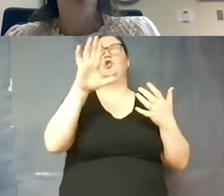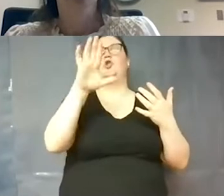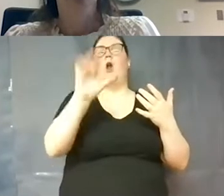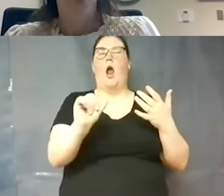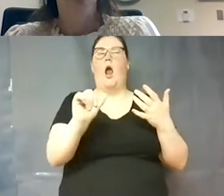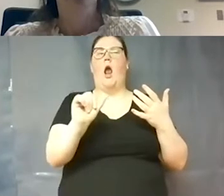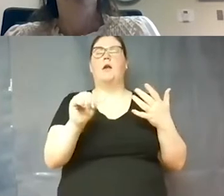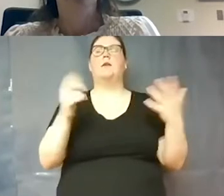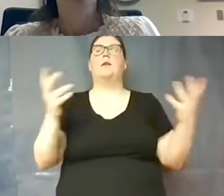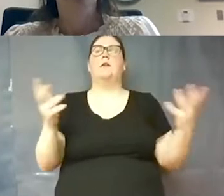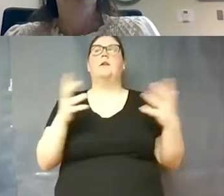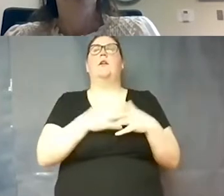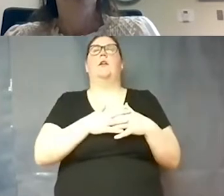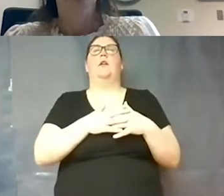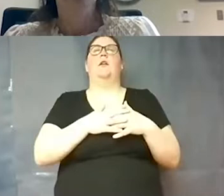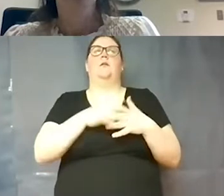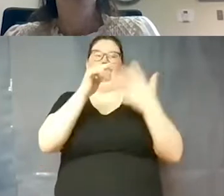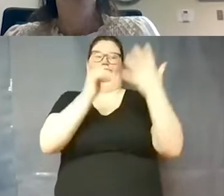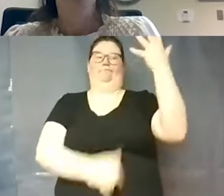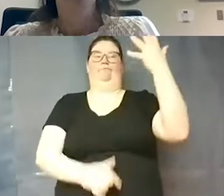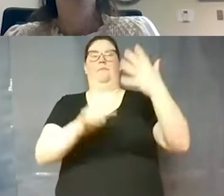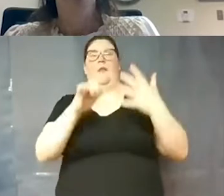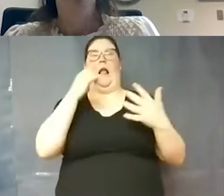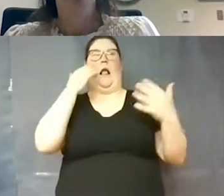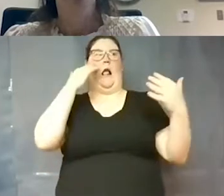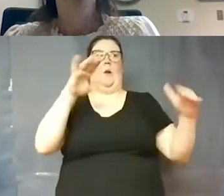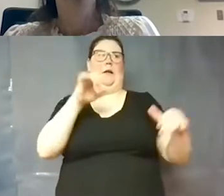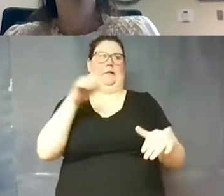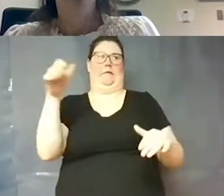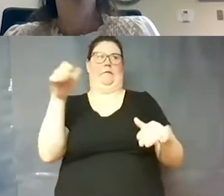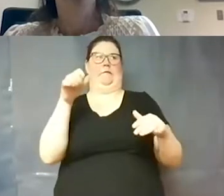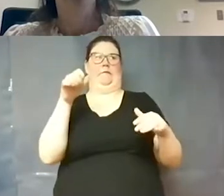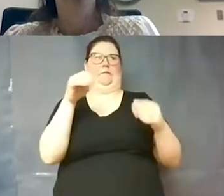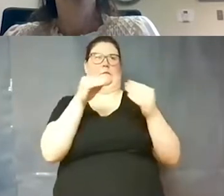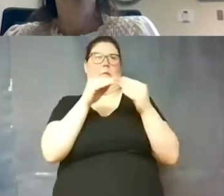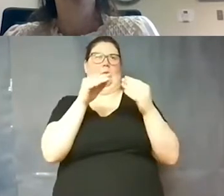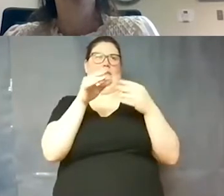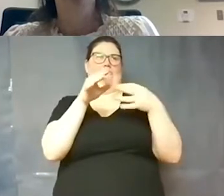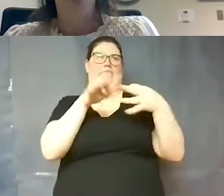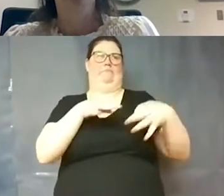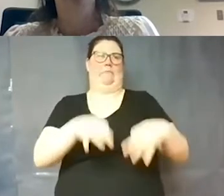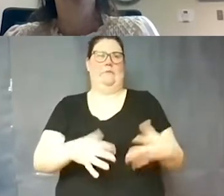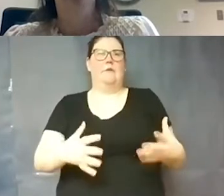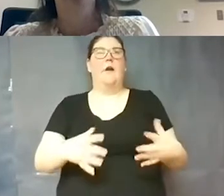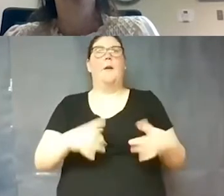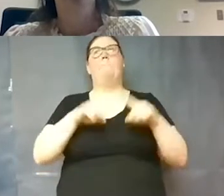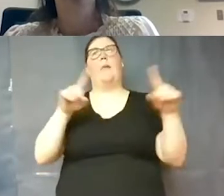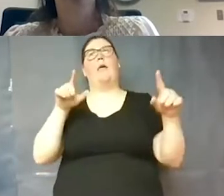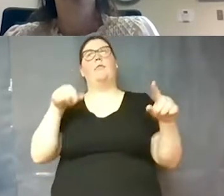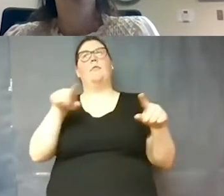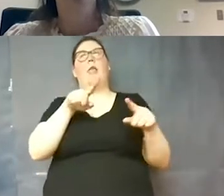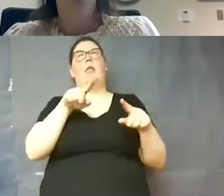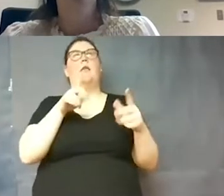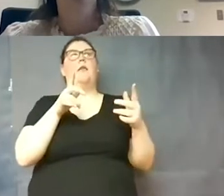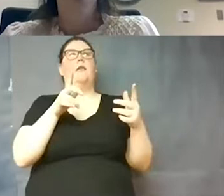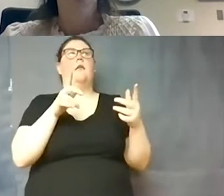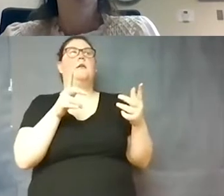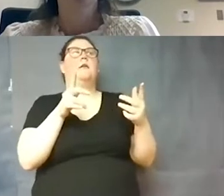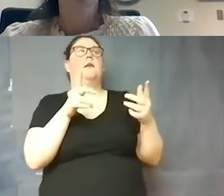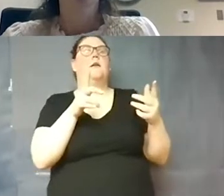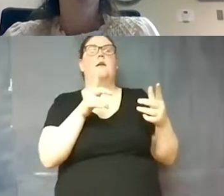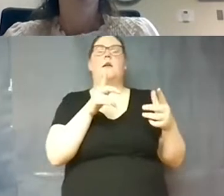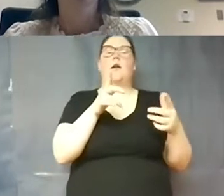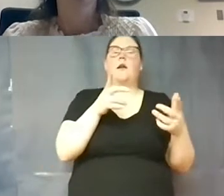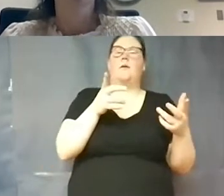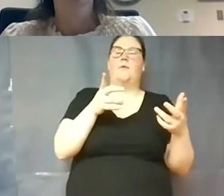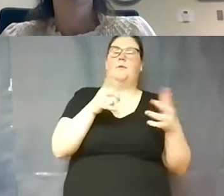i don't know any further explanation that's needed but they they put uh for example um starting the